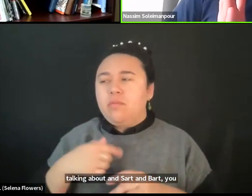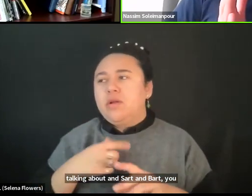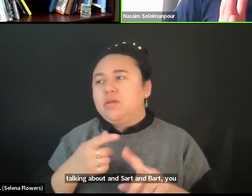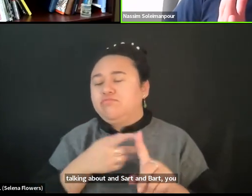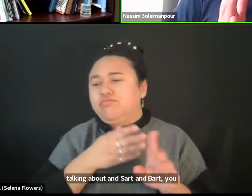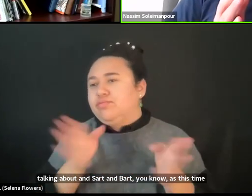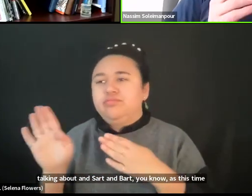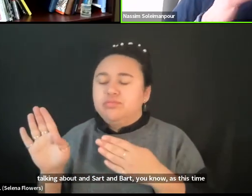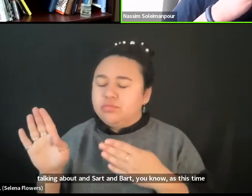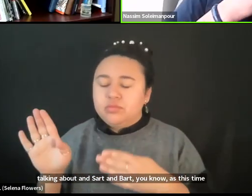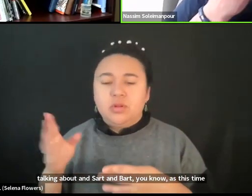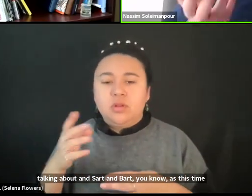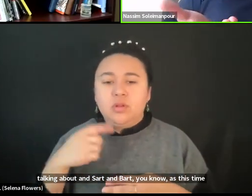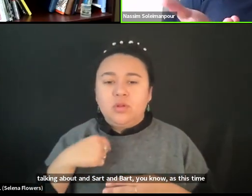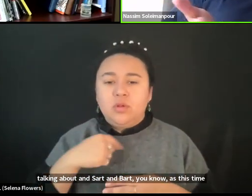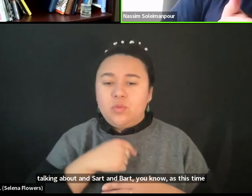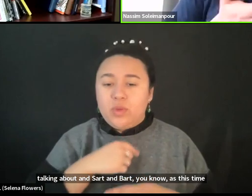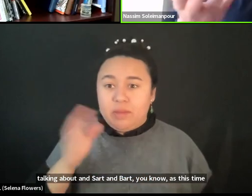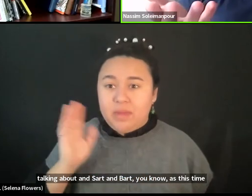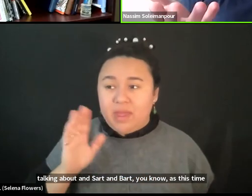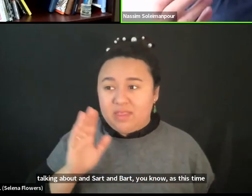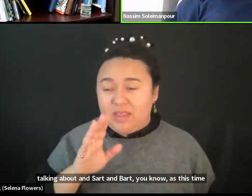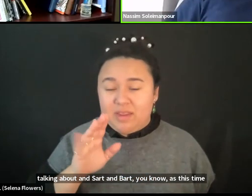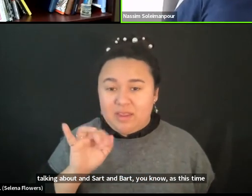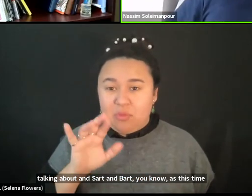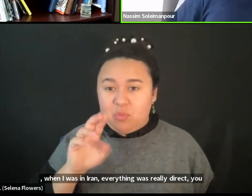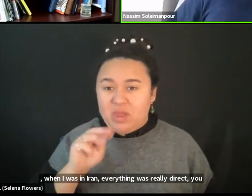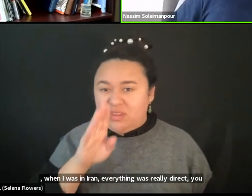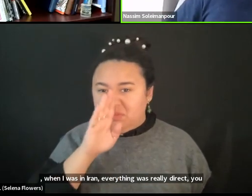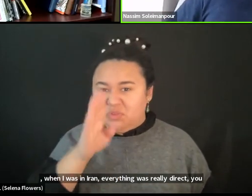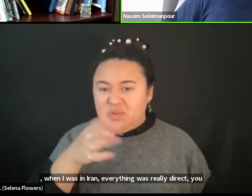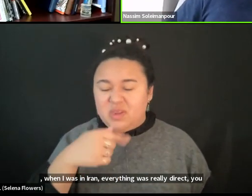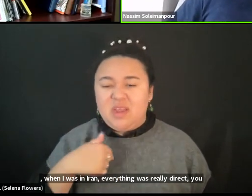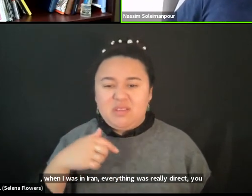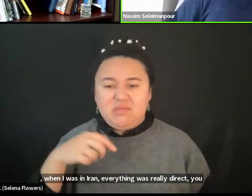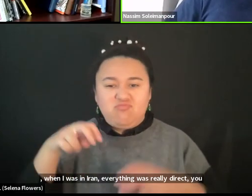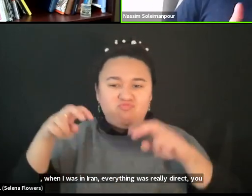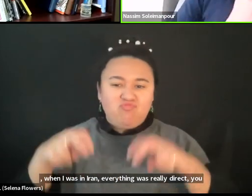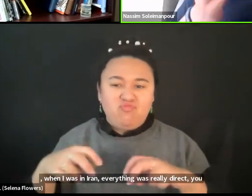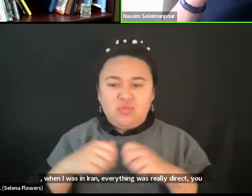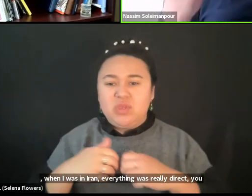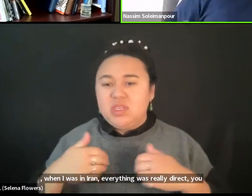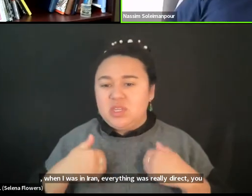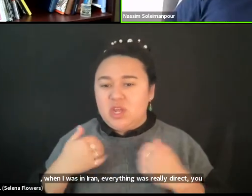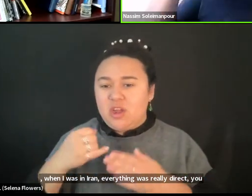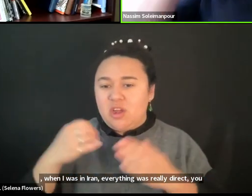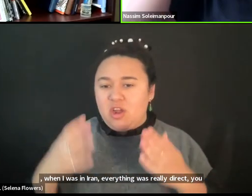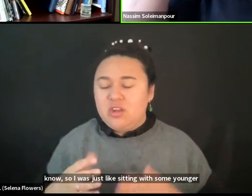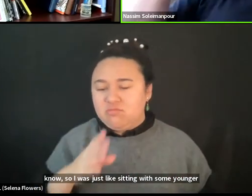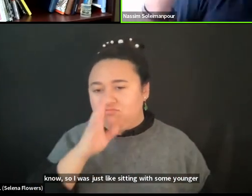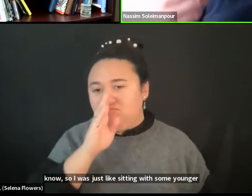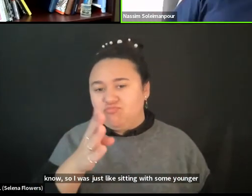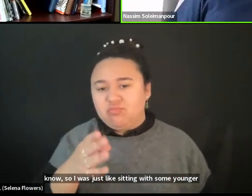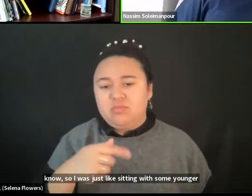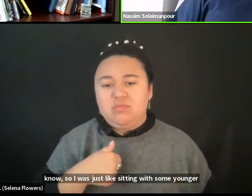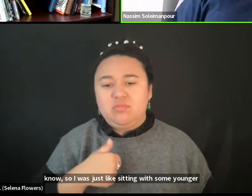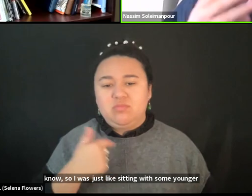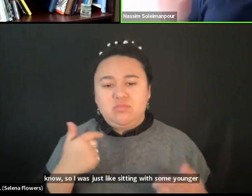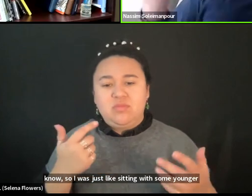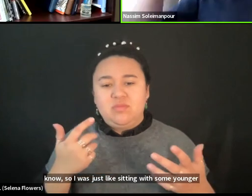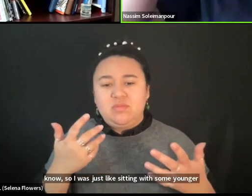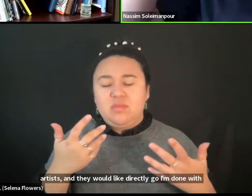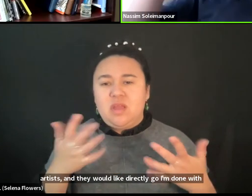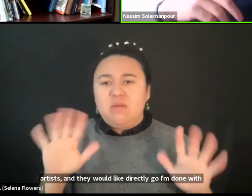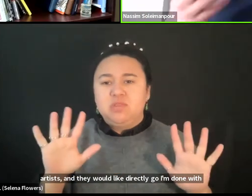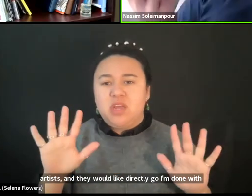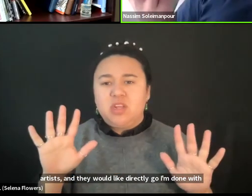was really direct. You know, so I was just like sitting with some younger artists and it would like directly go. I'm done with my scarf, you know, and